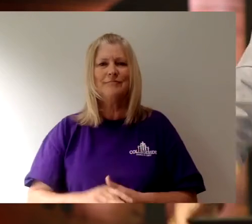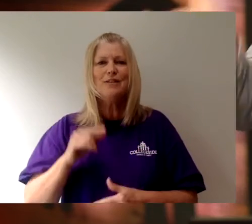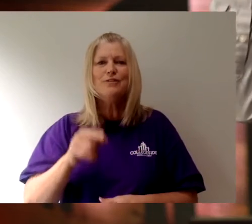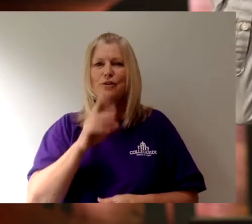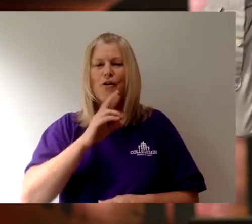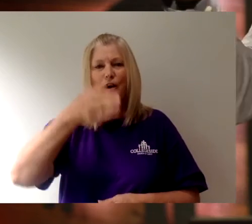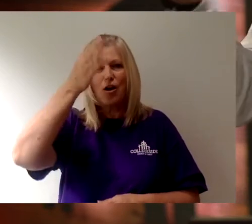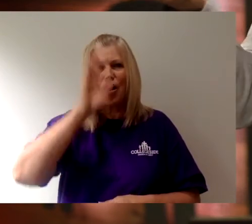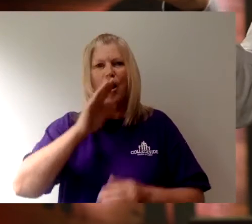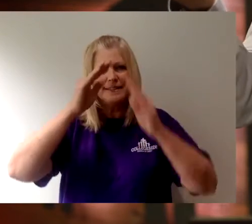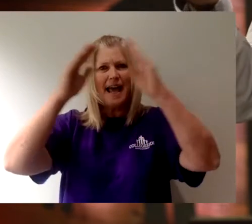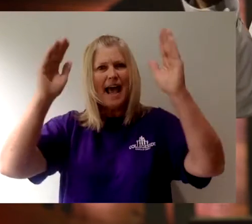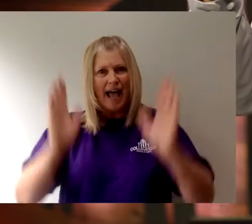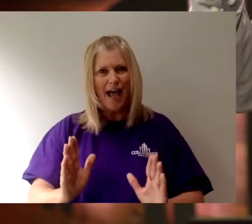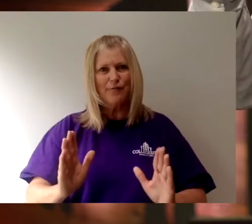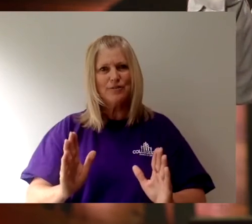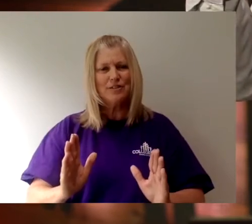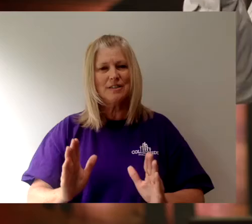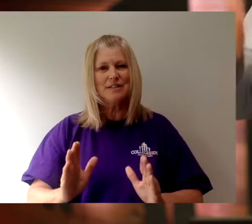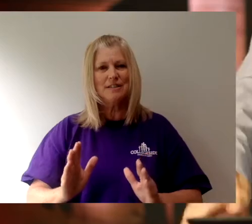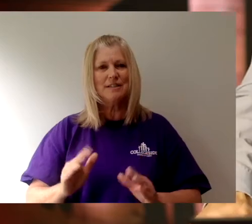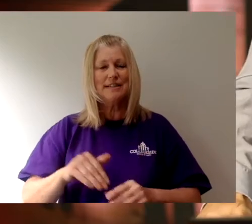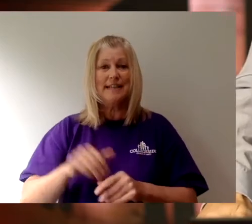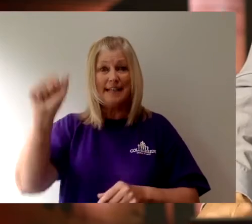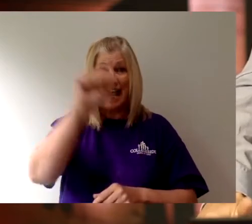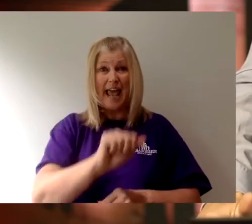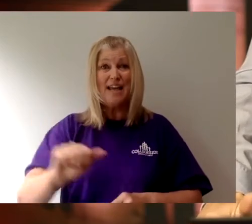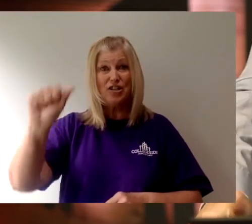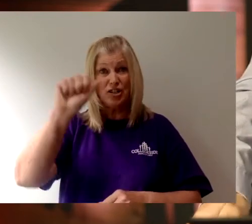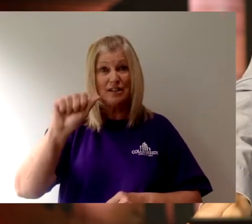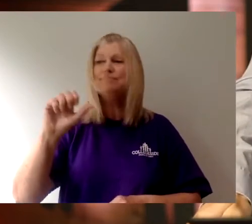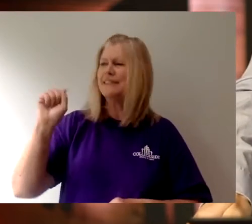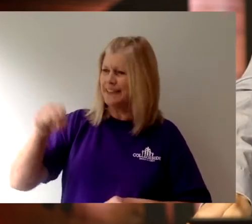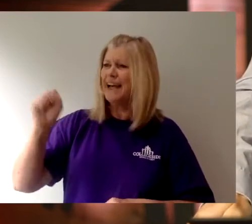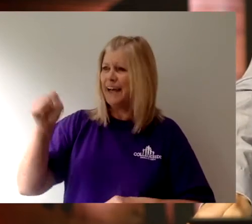You are God's house. In Asia Minor? Yeah.